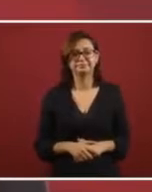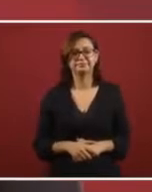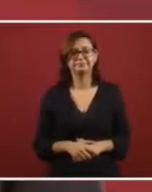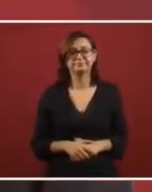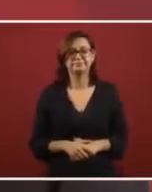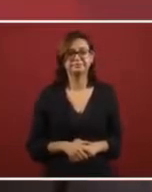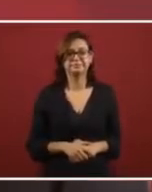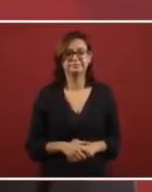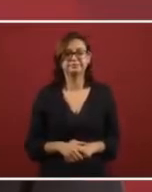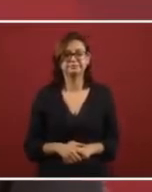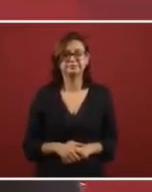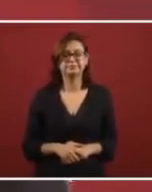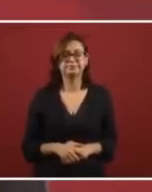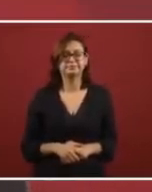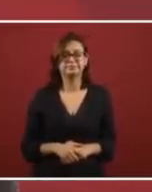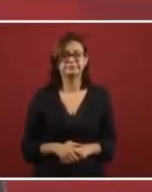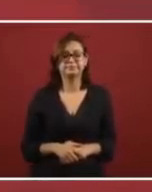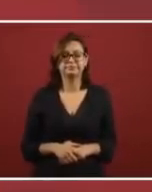they were leaving